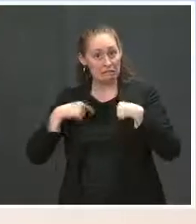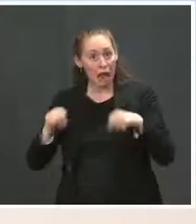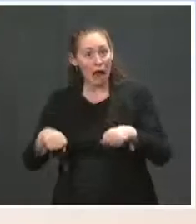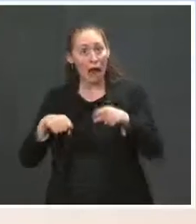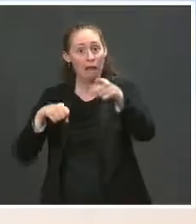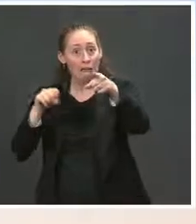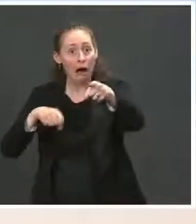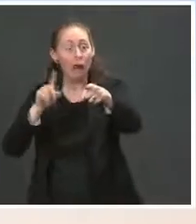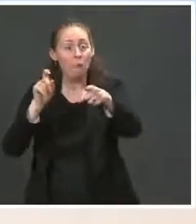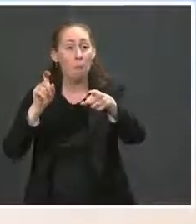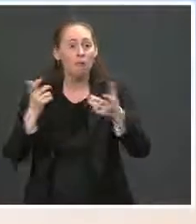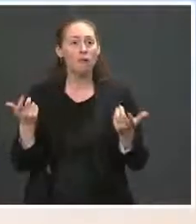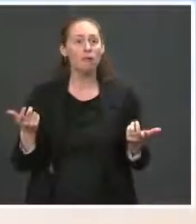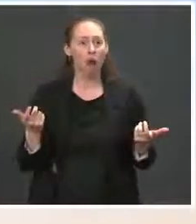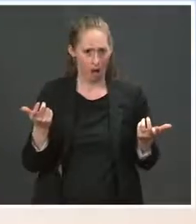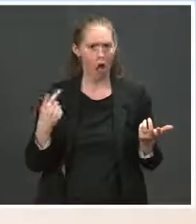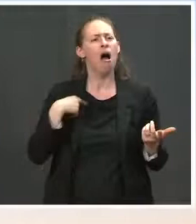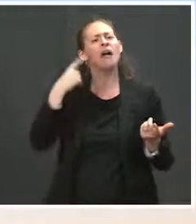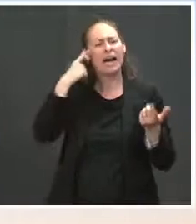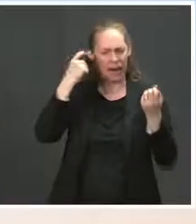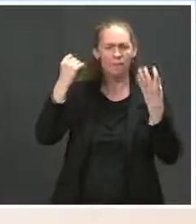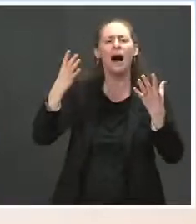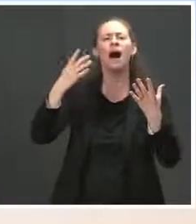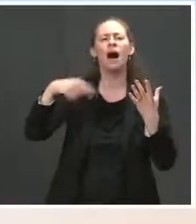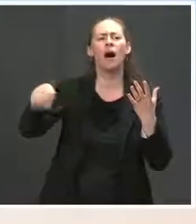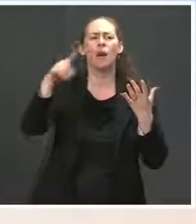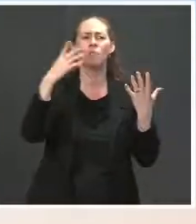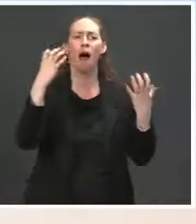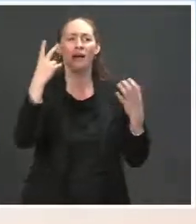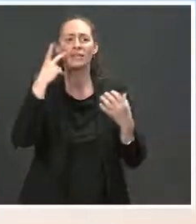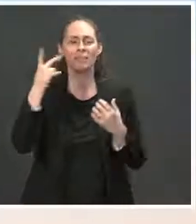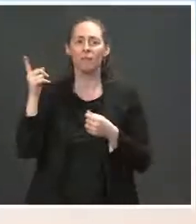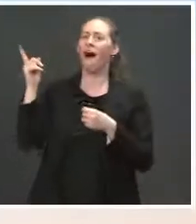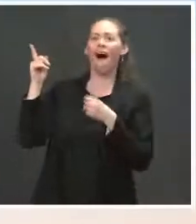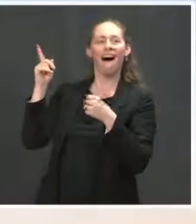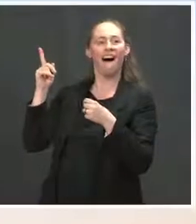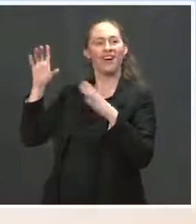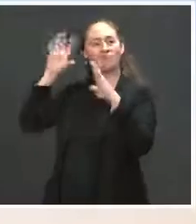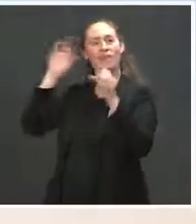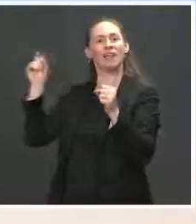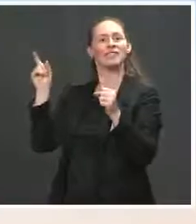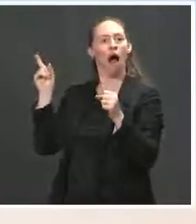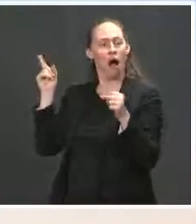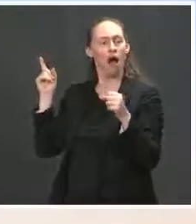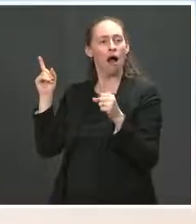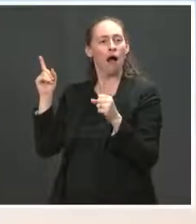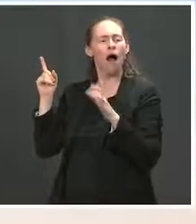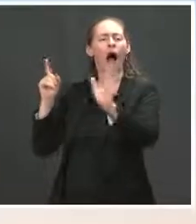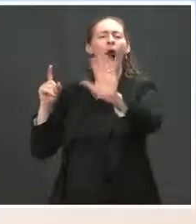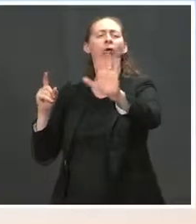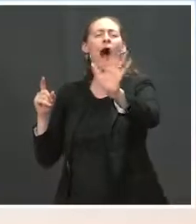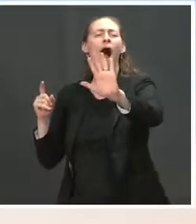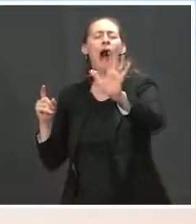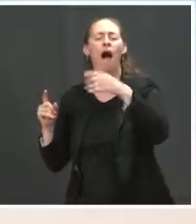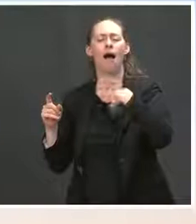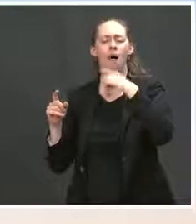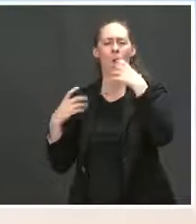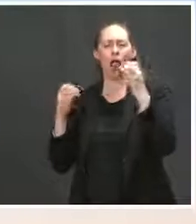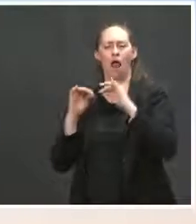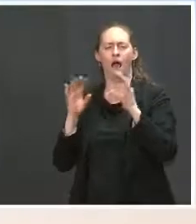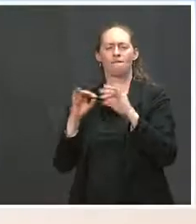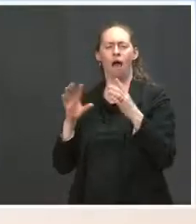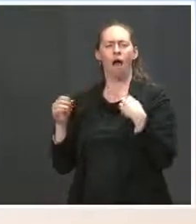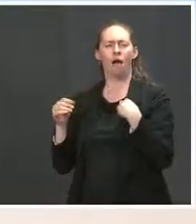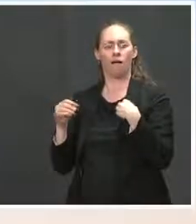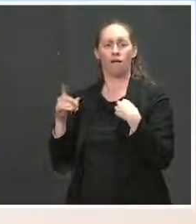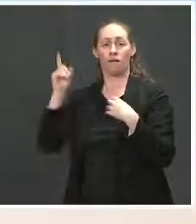Americans would see it as slightly different from the President of the United States. The I'm not suggesting other- you're saying otherwise, but as the President of the United States making a